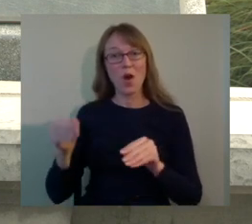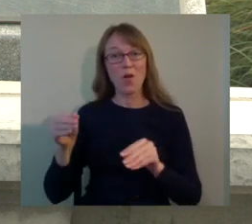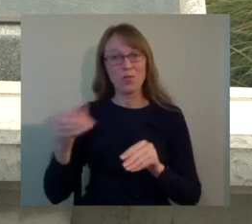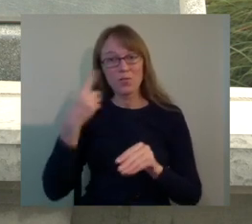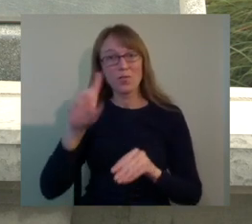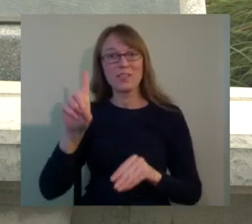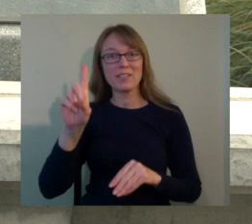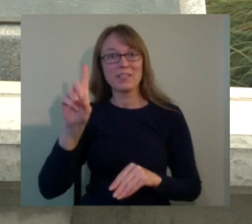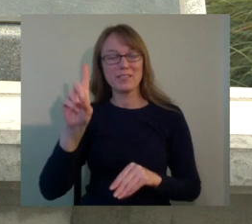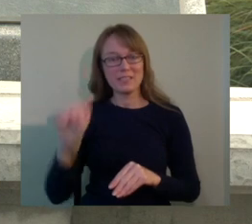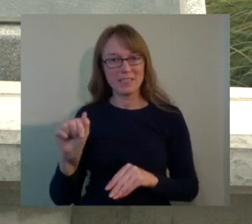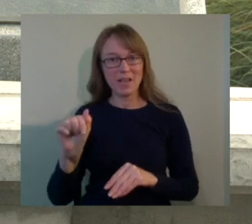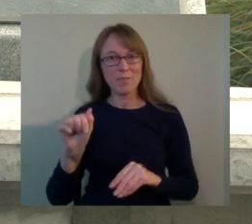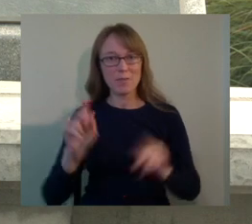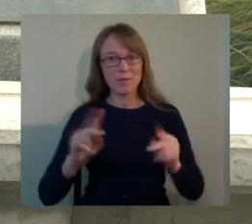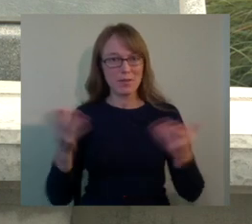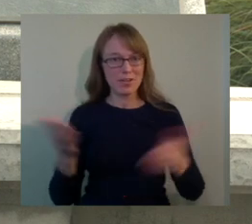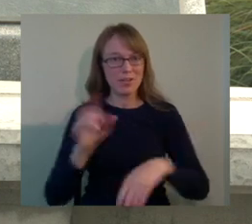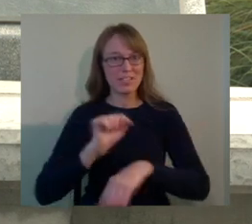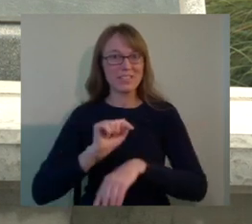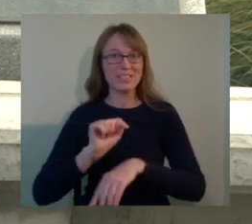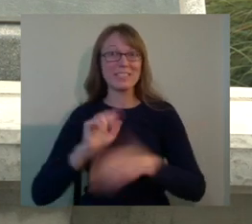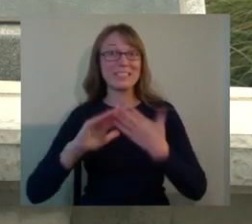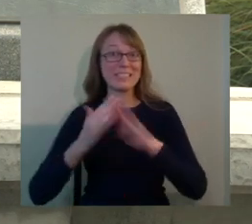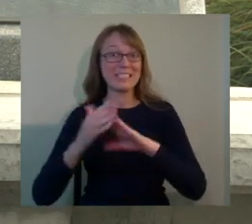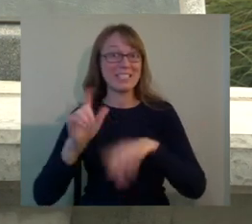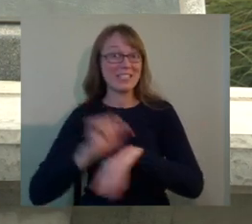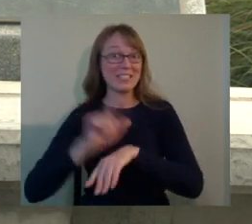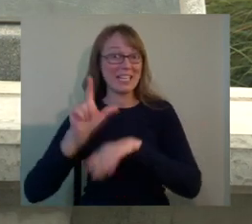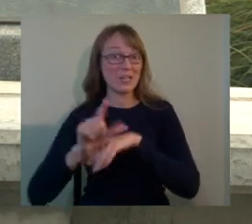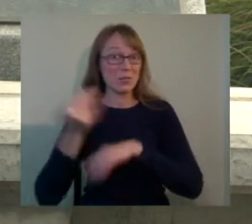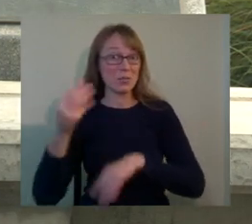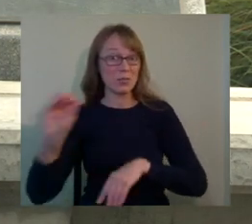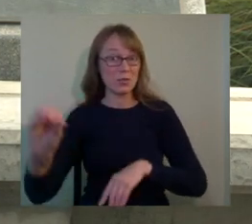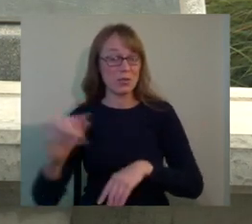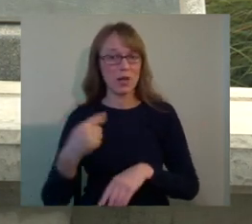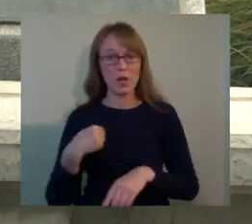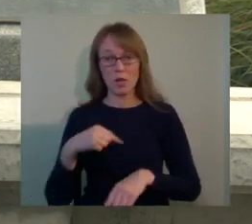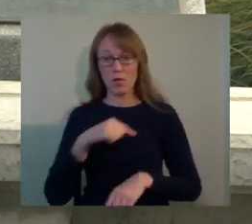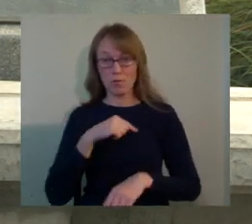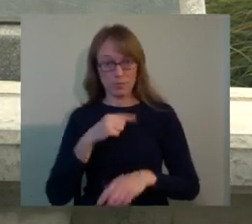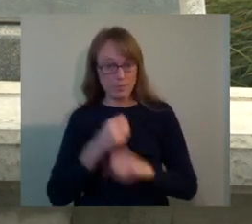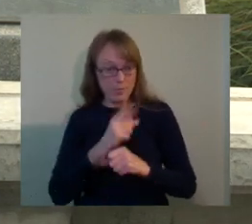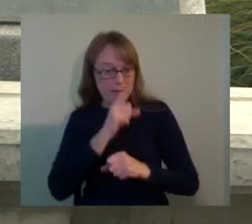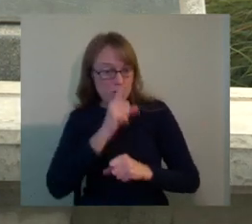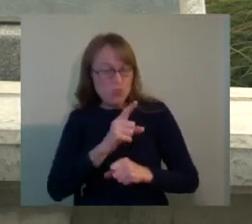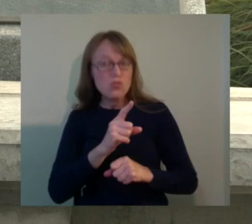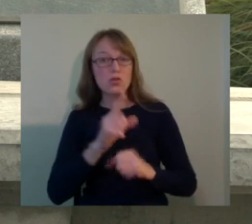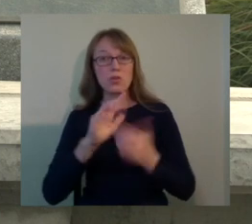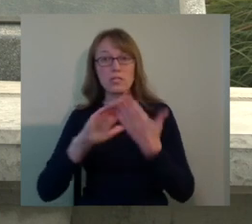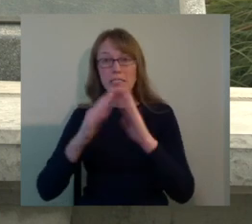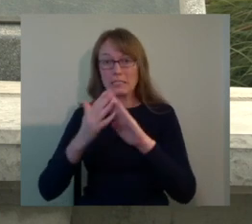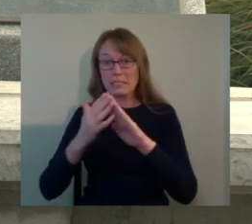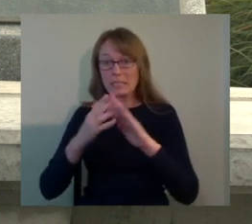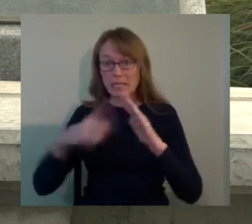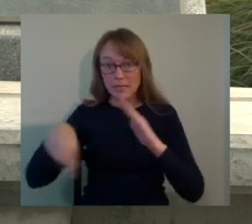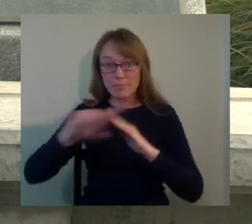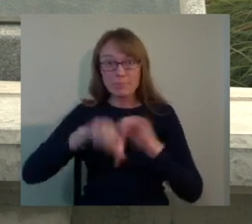responsible for helping the city stay in compliance with the Americans with Disabilities Act, and we also